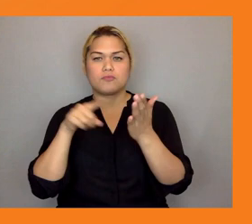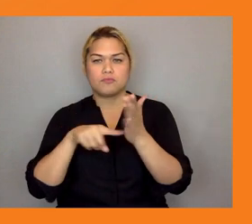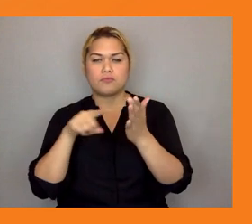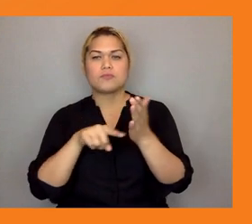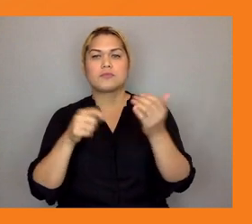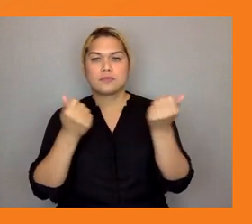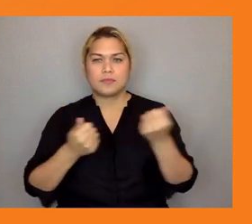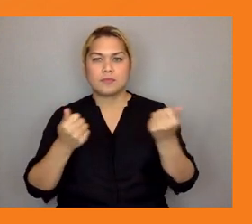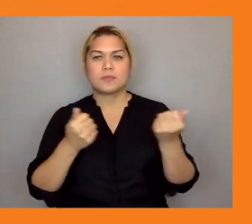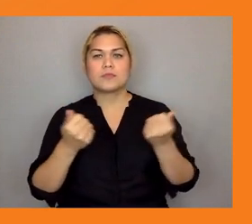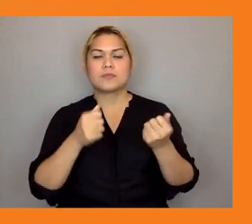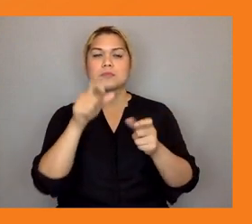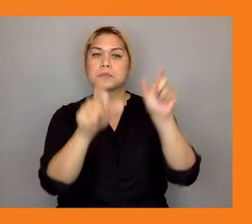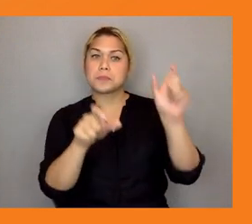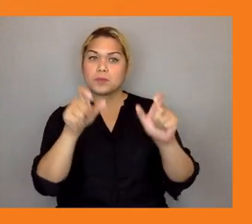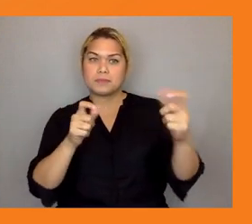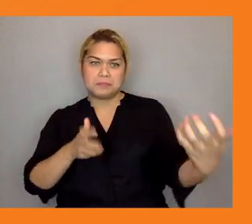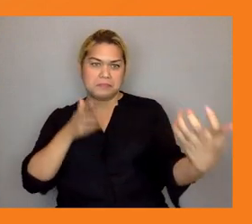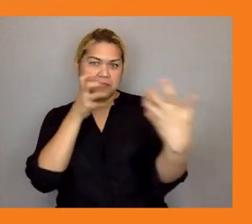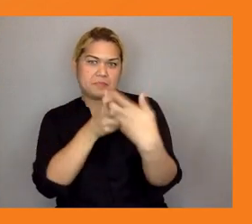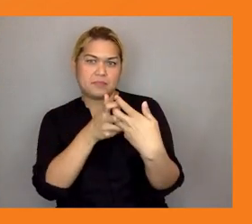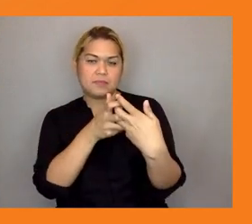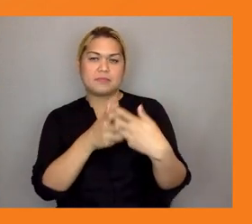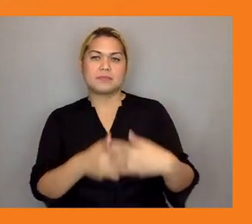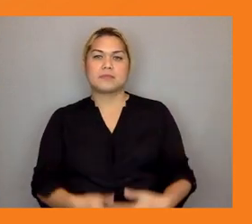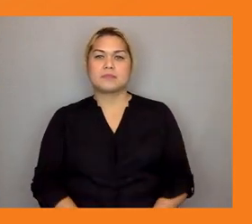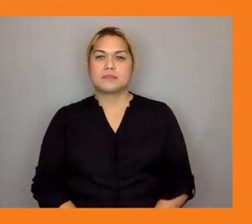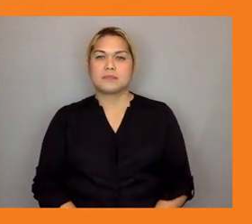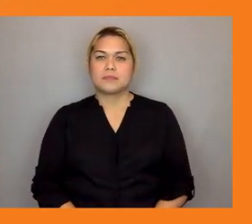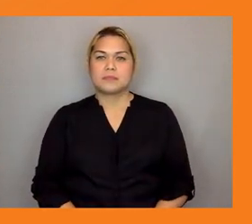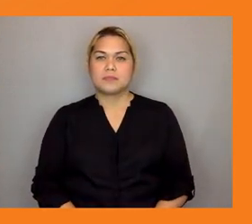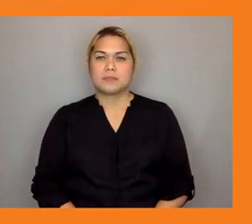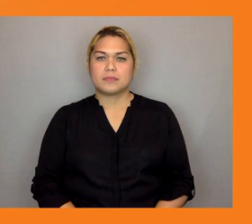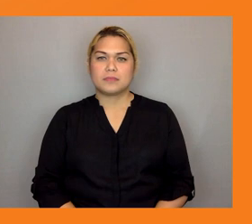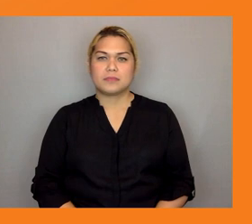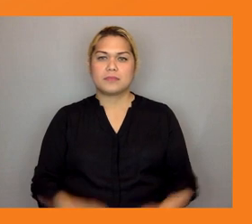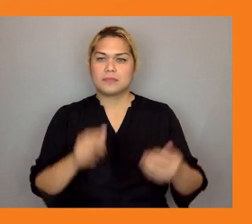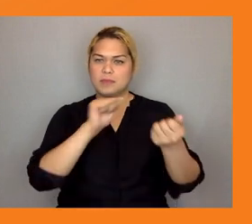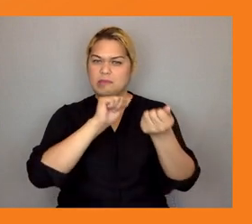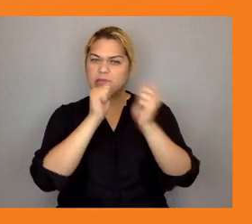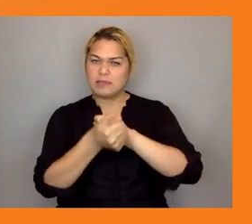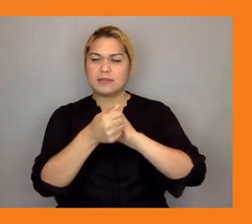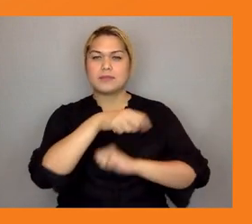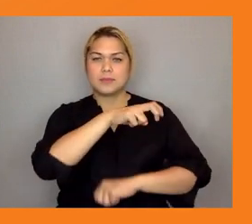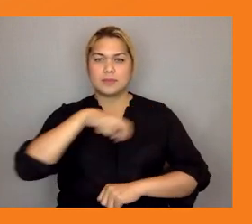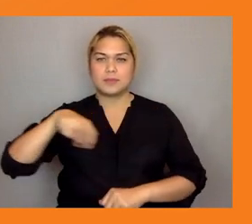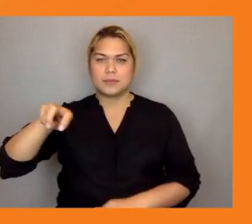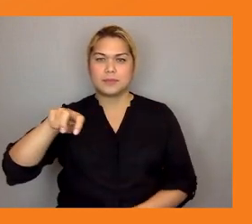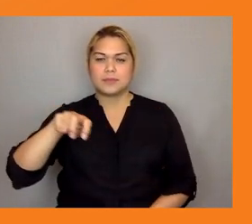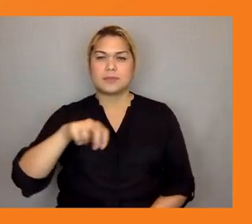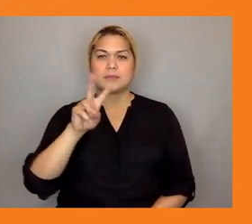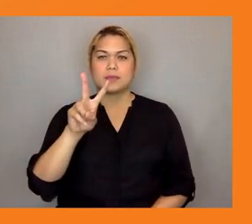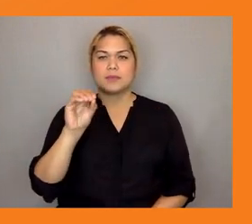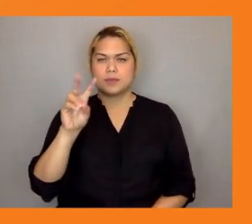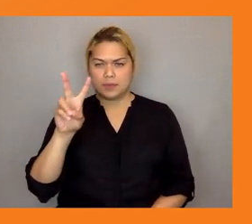transition which was launched by the un secretary general in 2021 and is also supported by the ilo and this